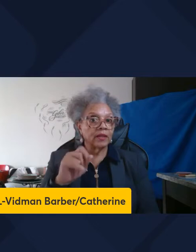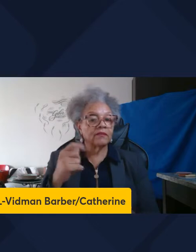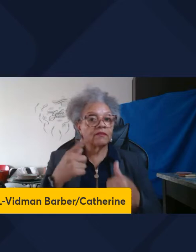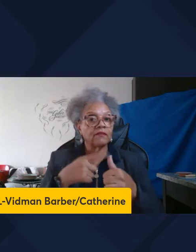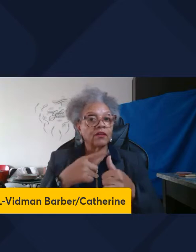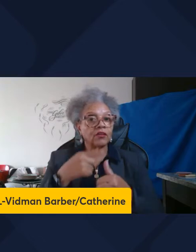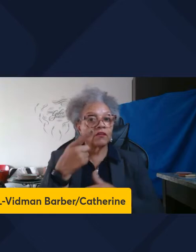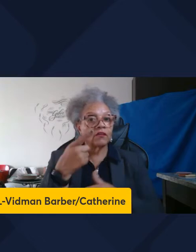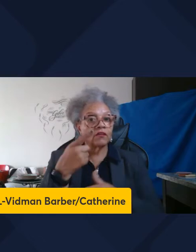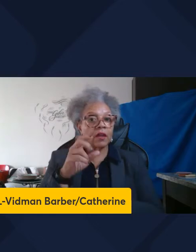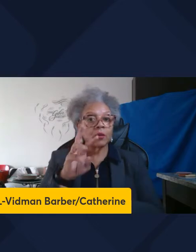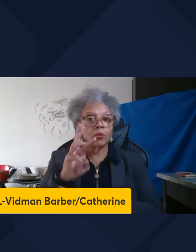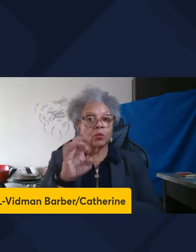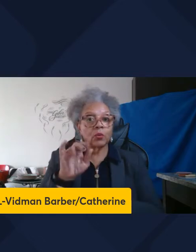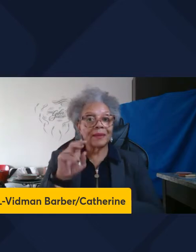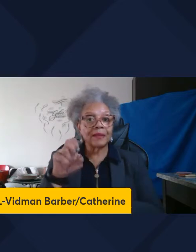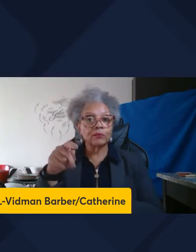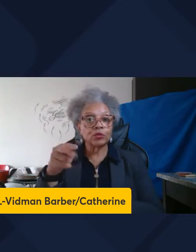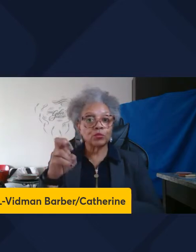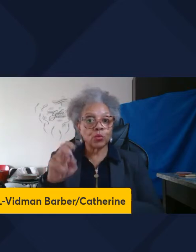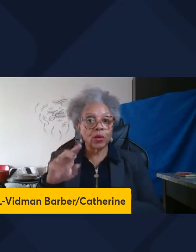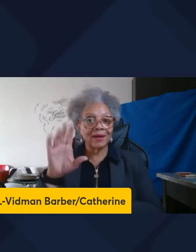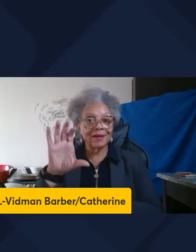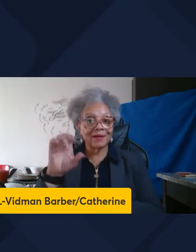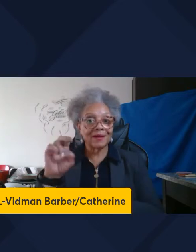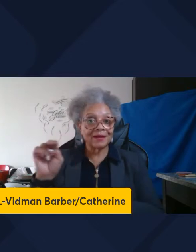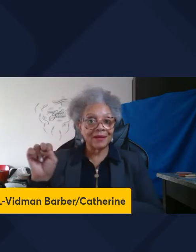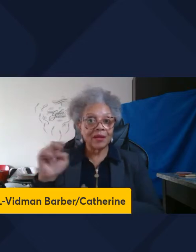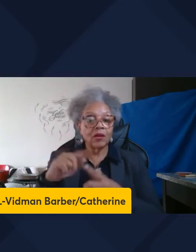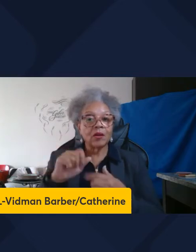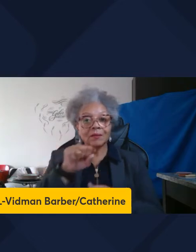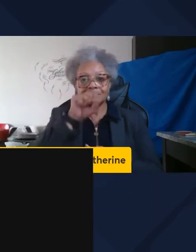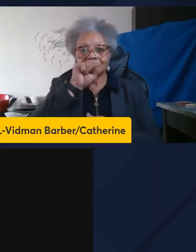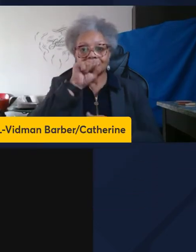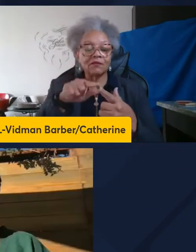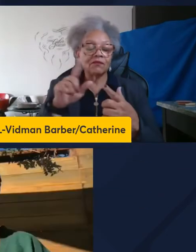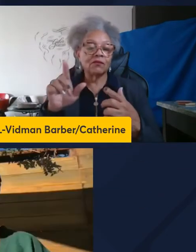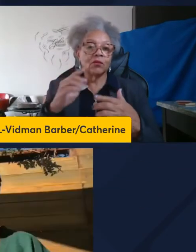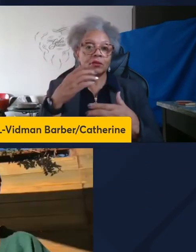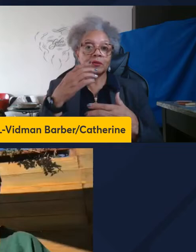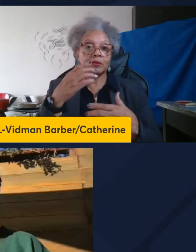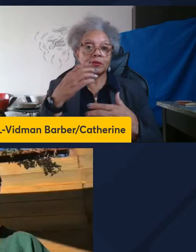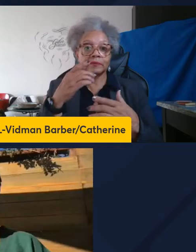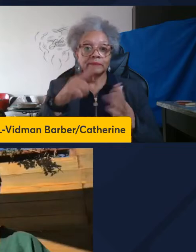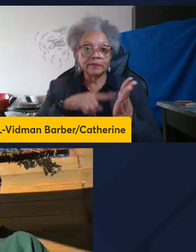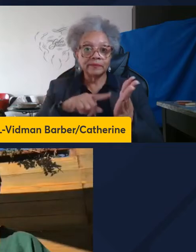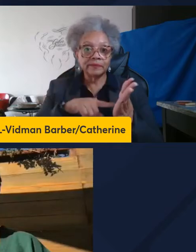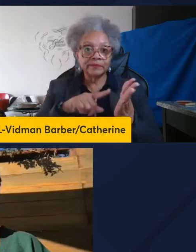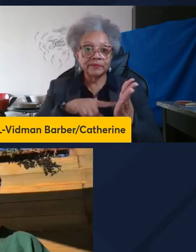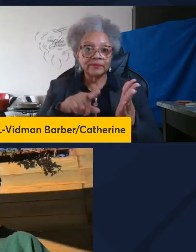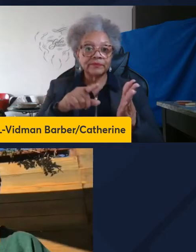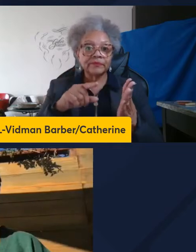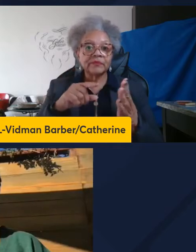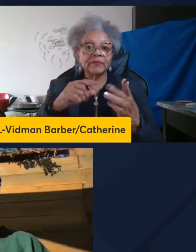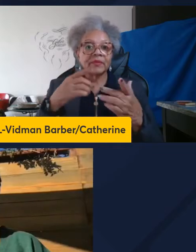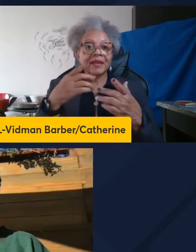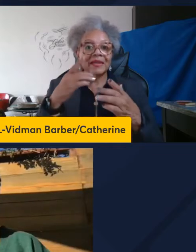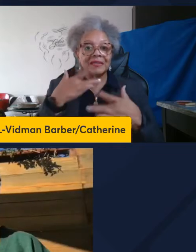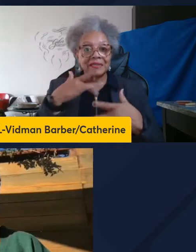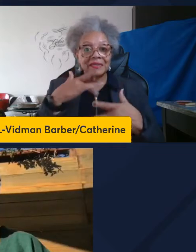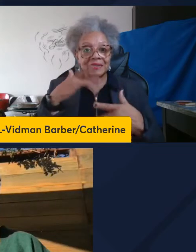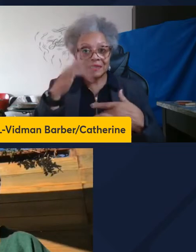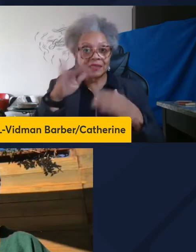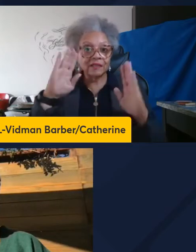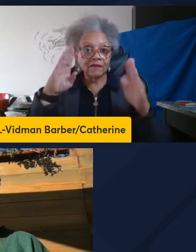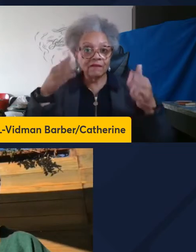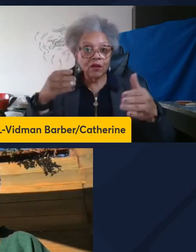Connecticut. Diona's early love for science and desire to understand human disease focused her aspirations